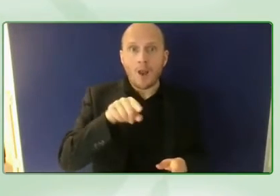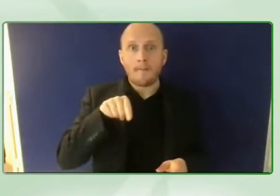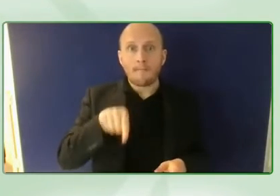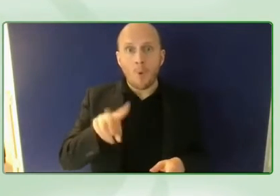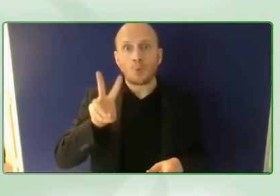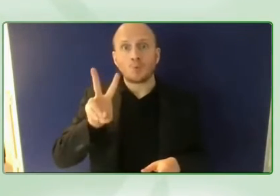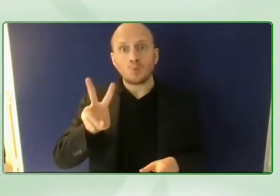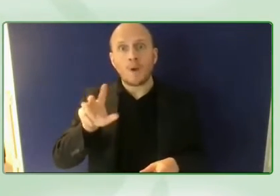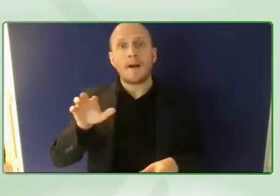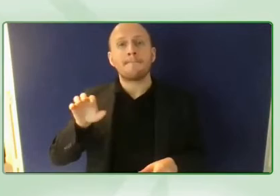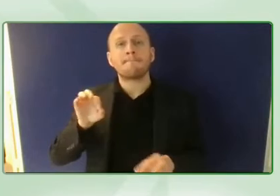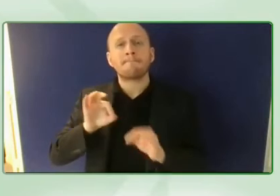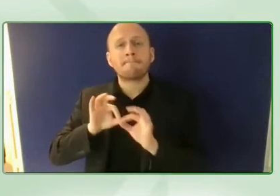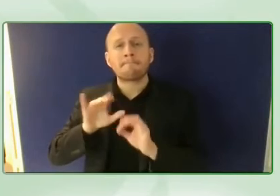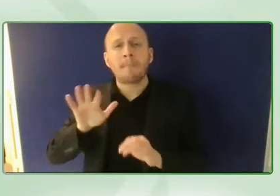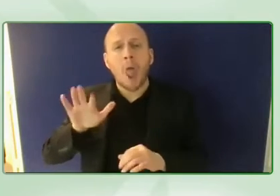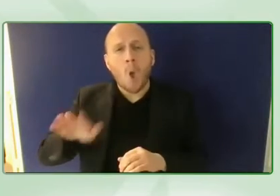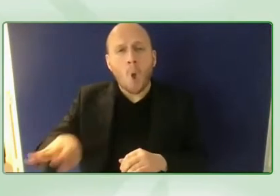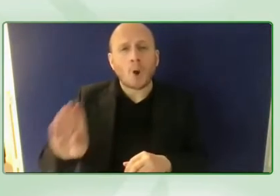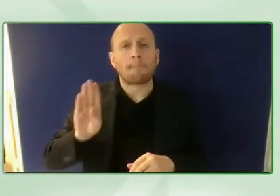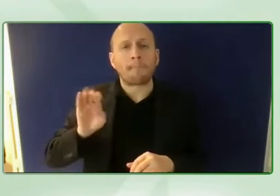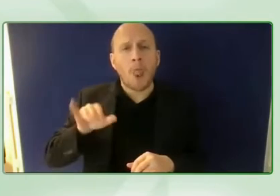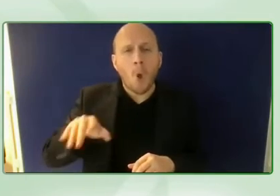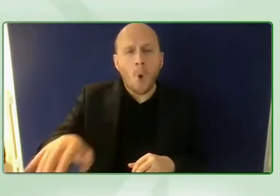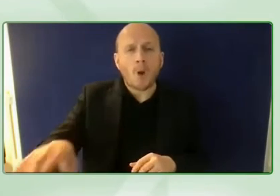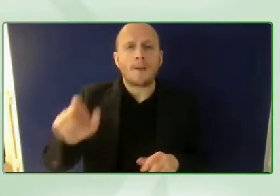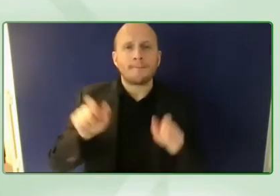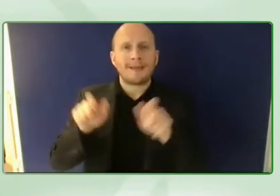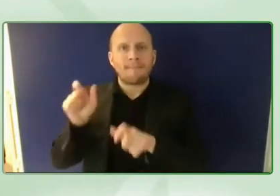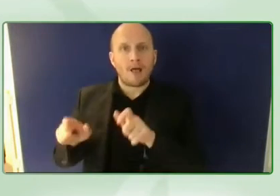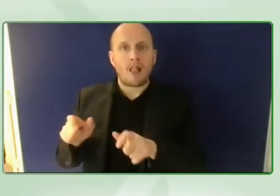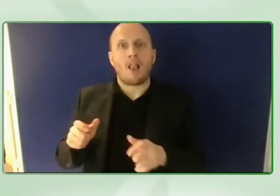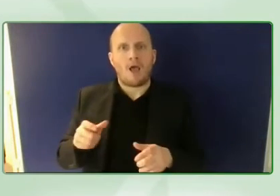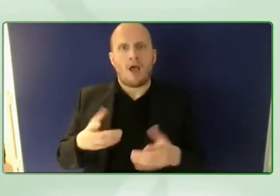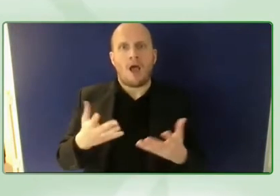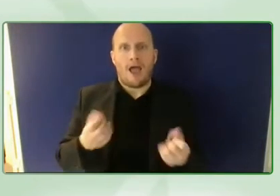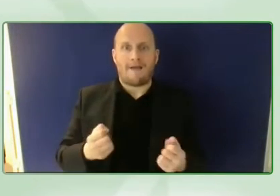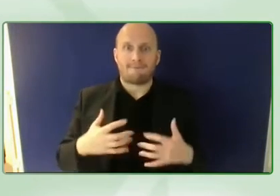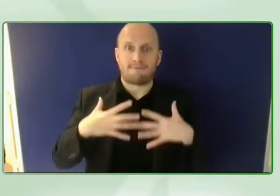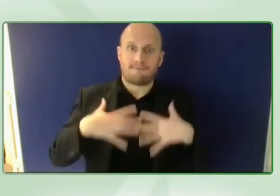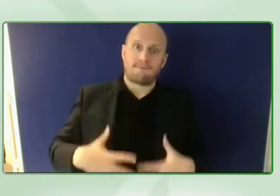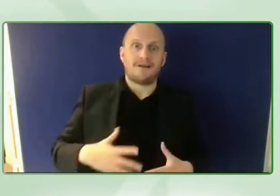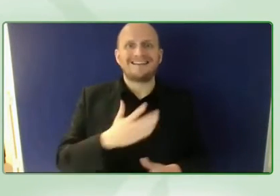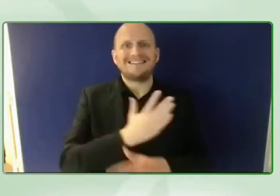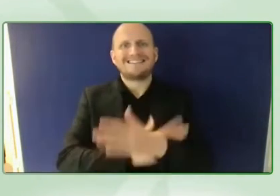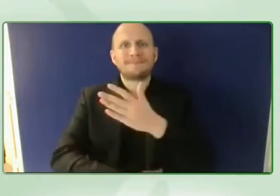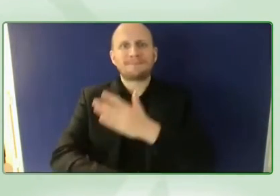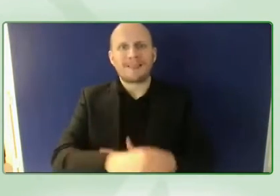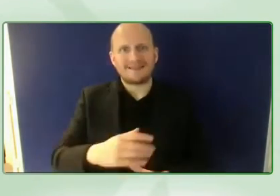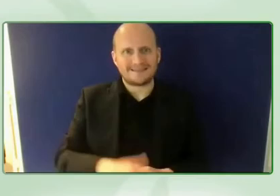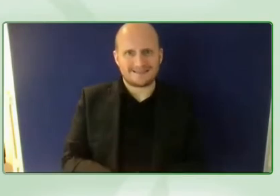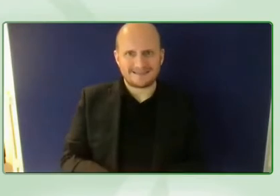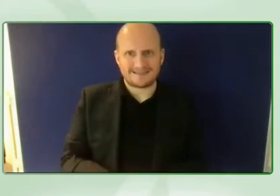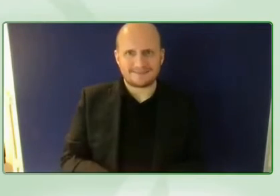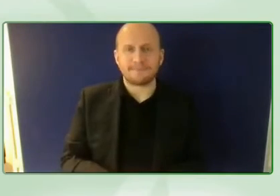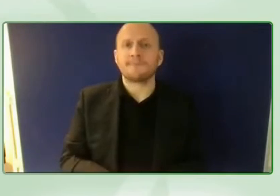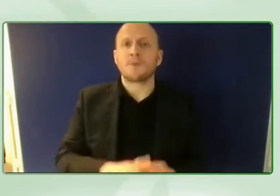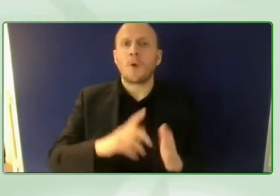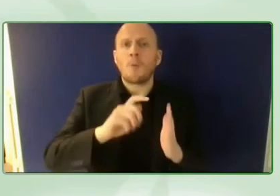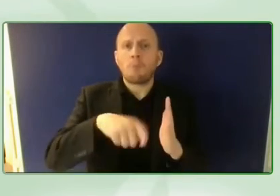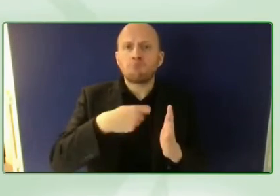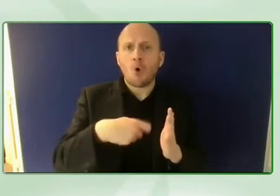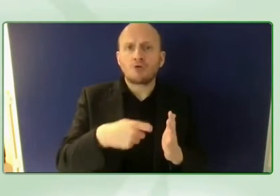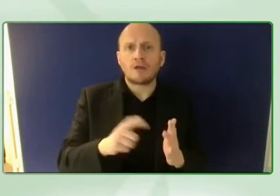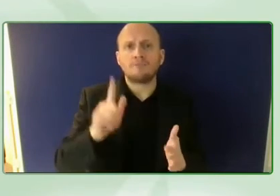the world population living with a disability um the project itself started only like six months